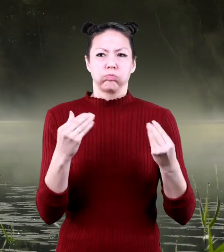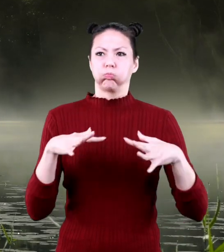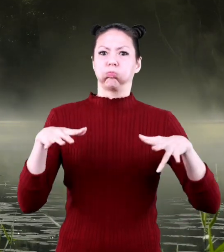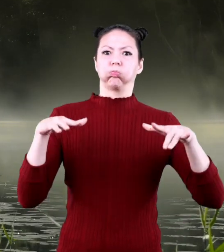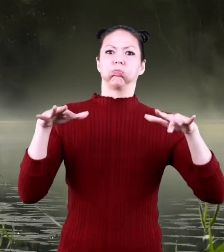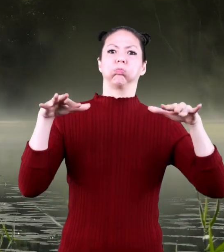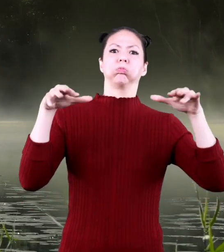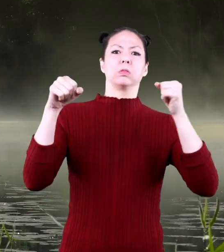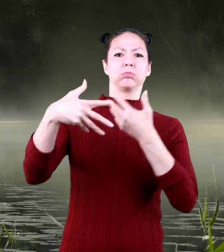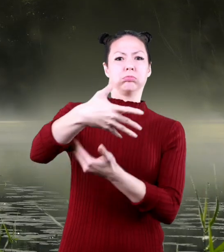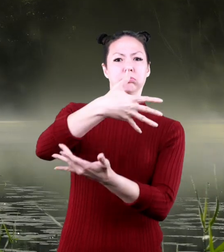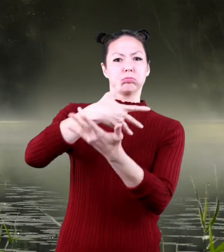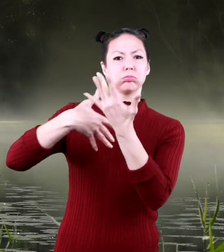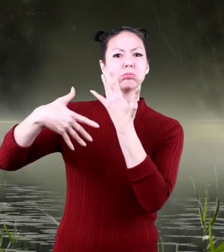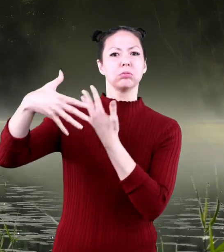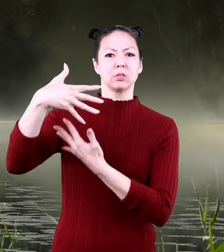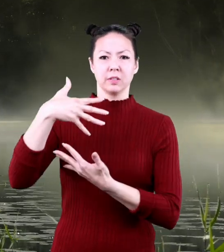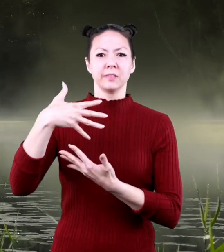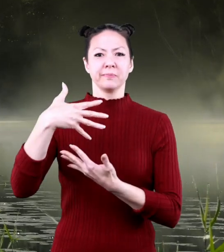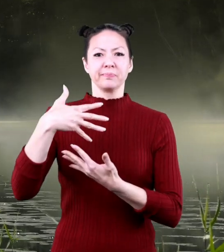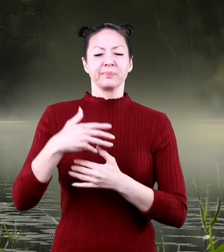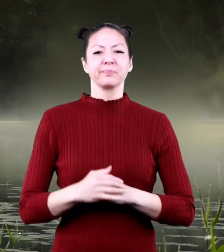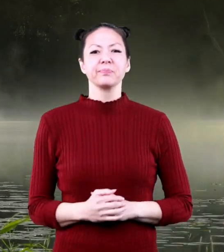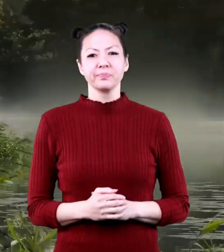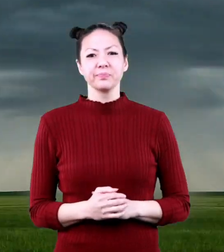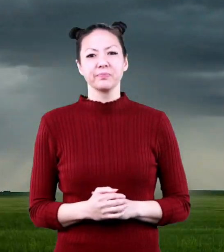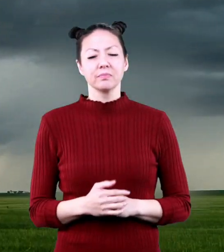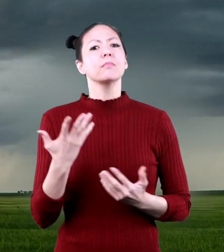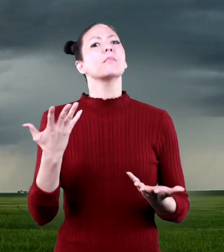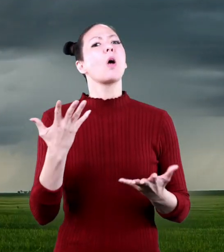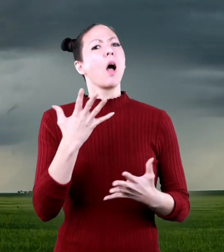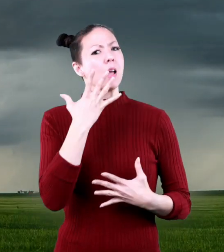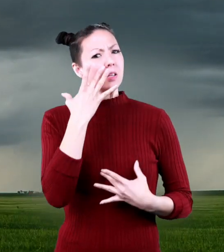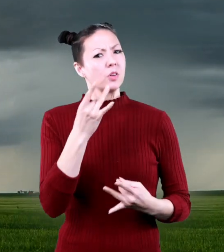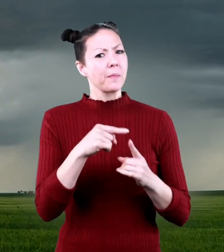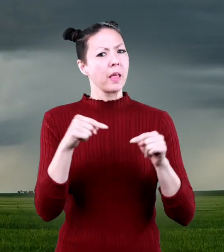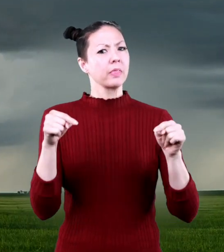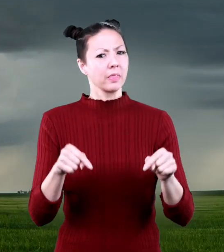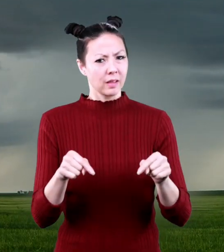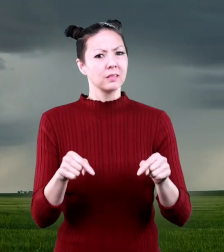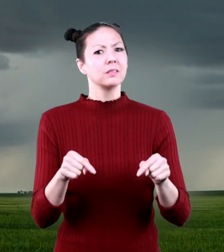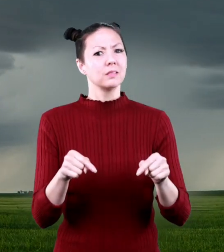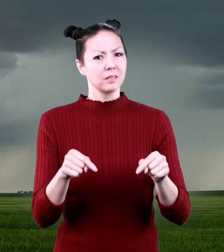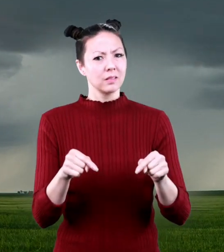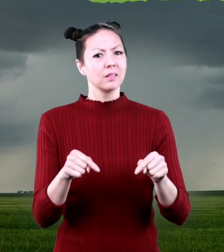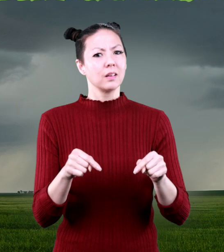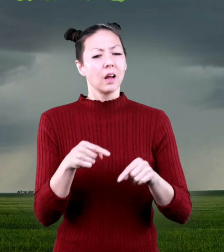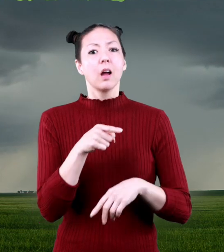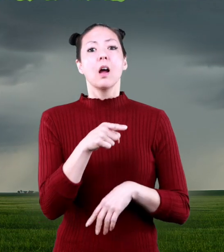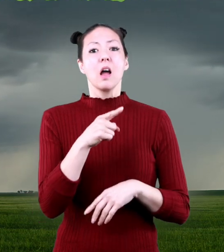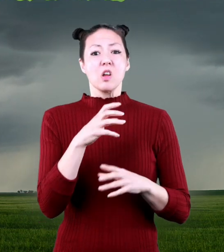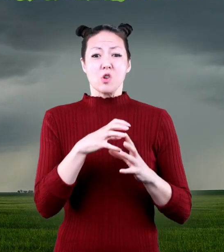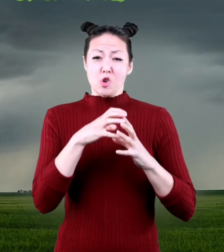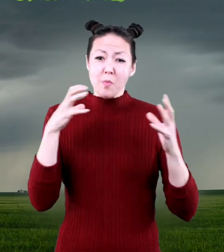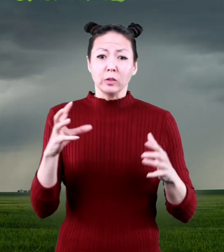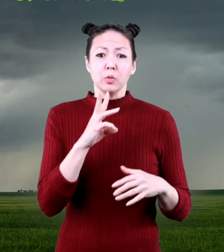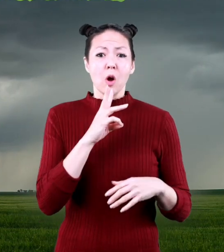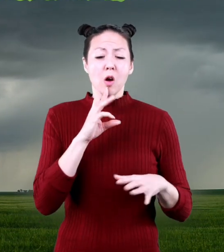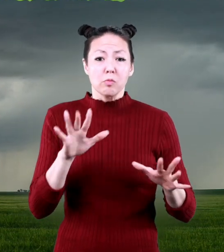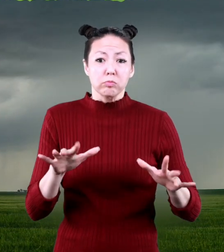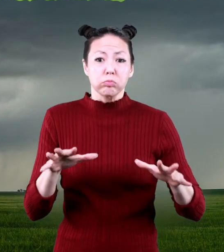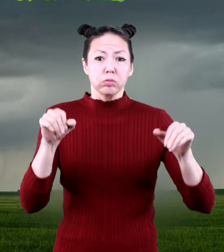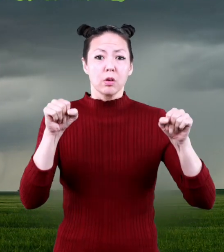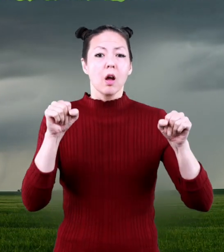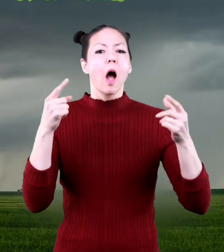water vapor there is in the air. Here is another interesting fact. If there is too